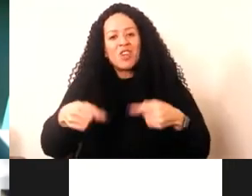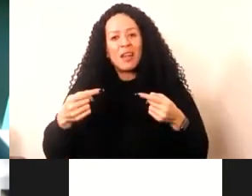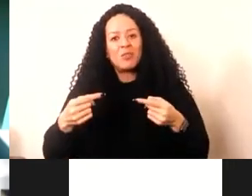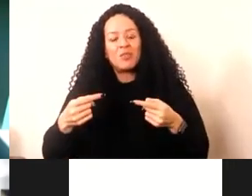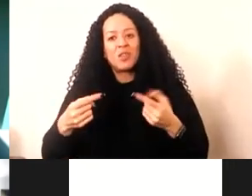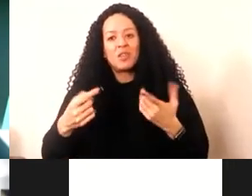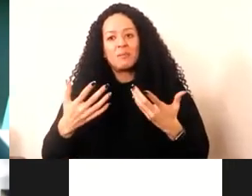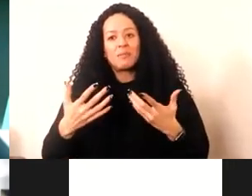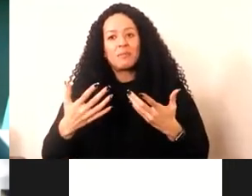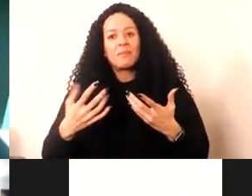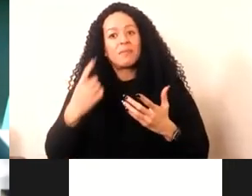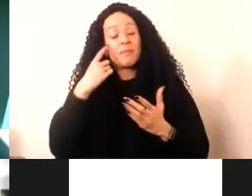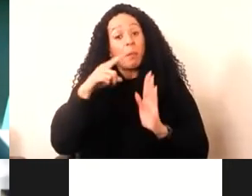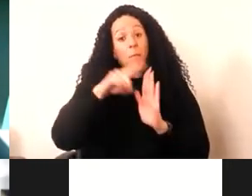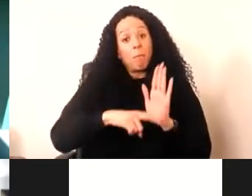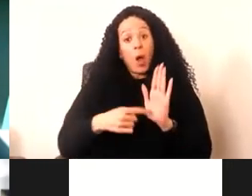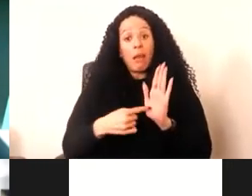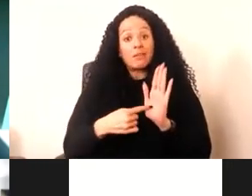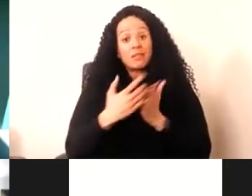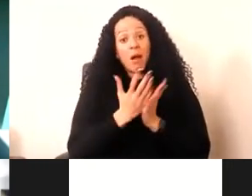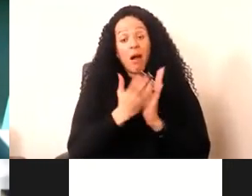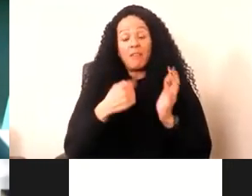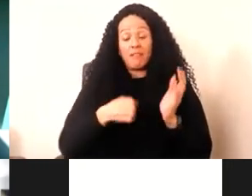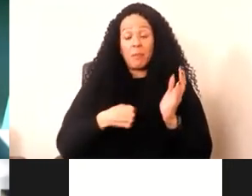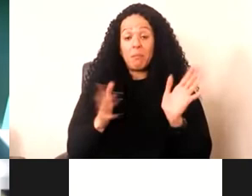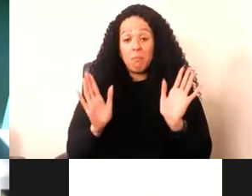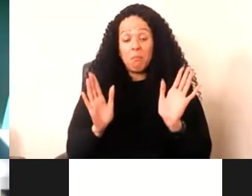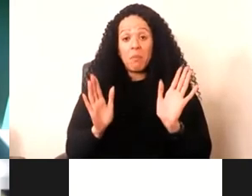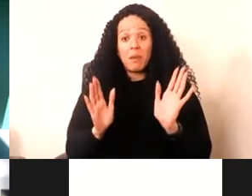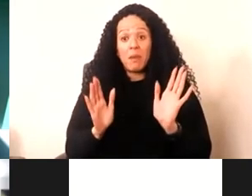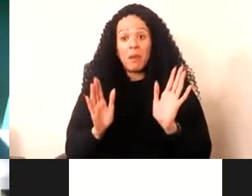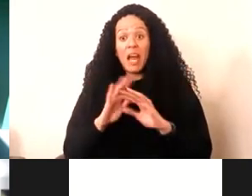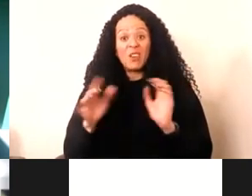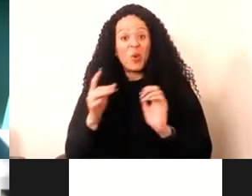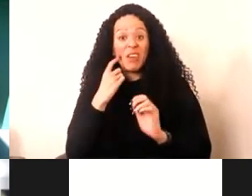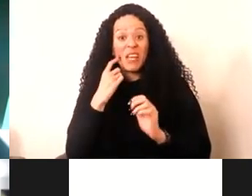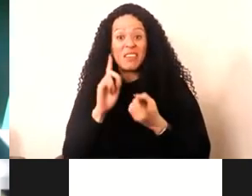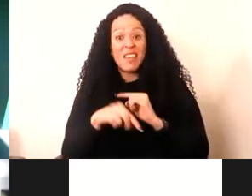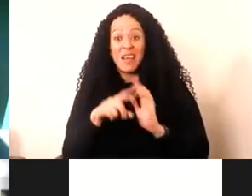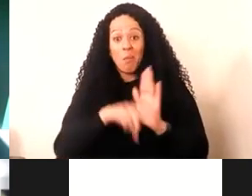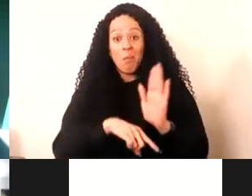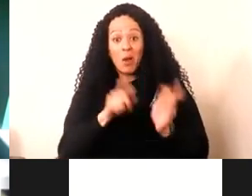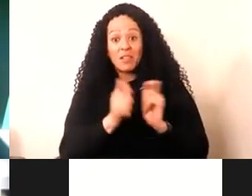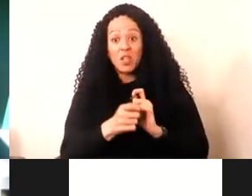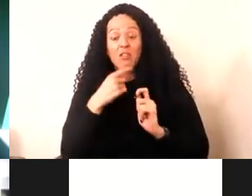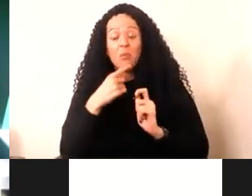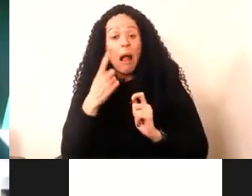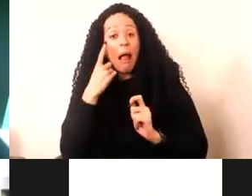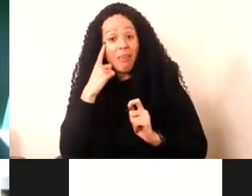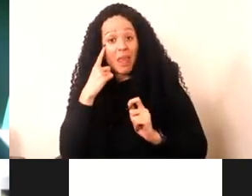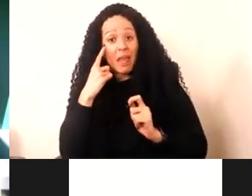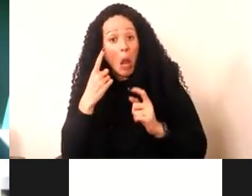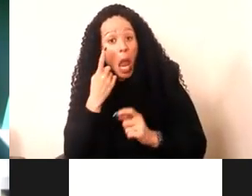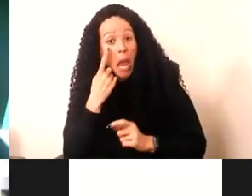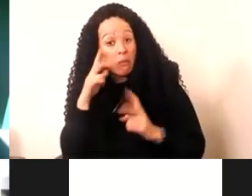I mean, I think policy is just part of it for me. I don't have an easy answer on policy, but I think experimenting can